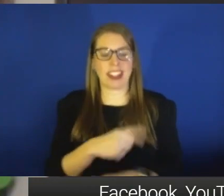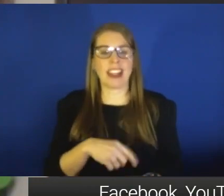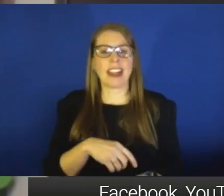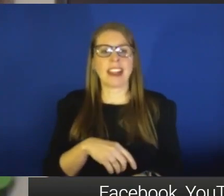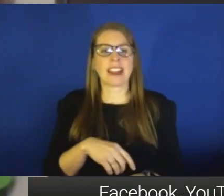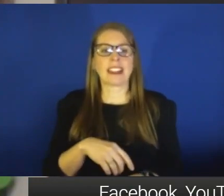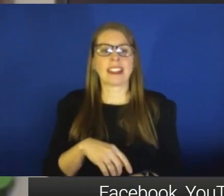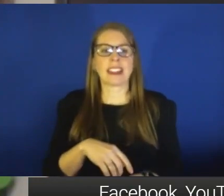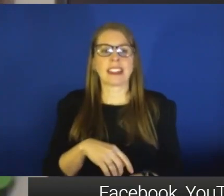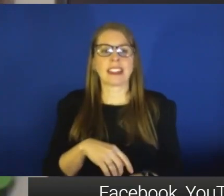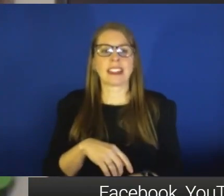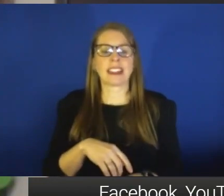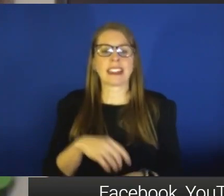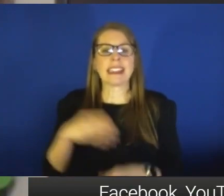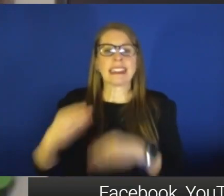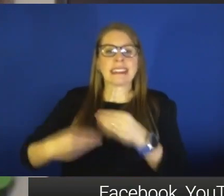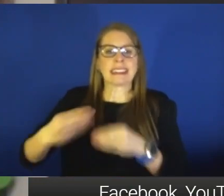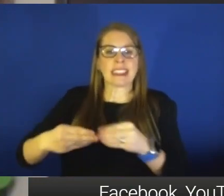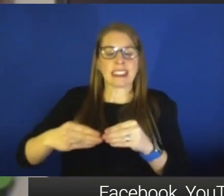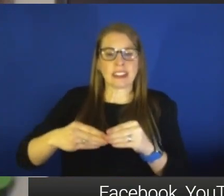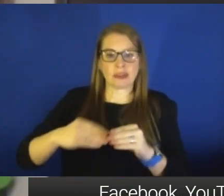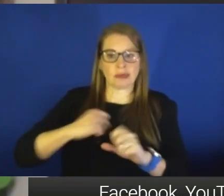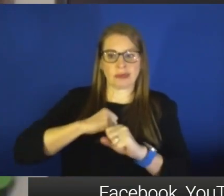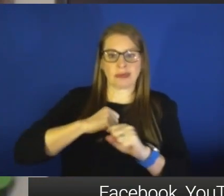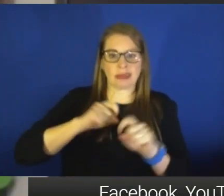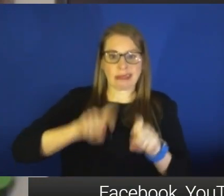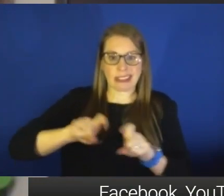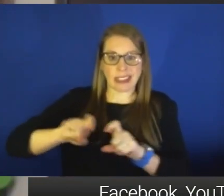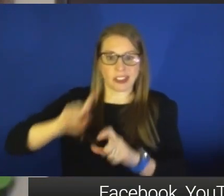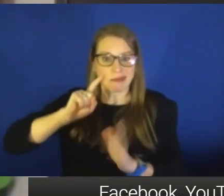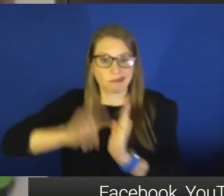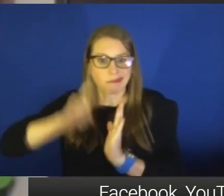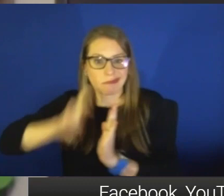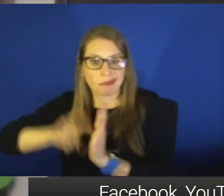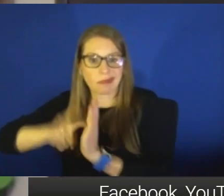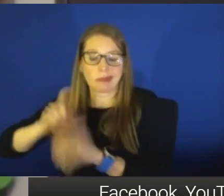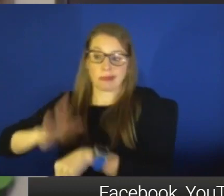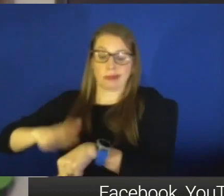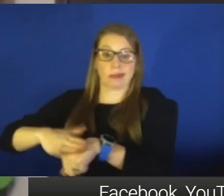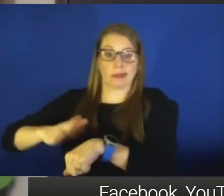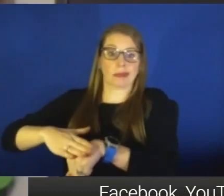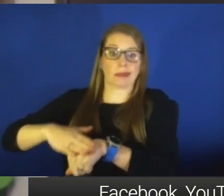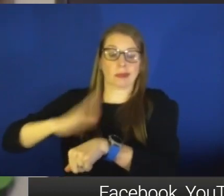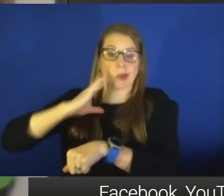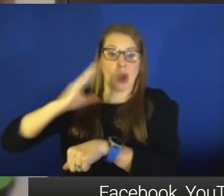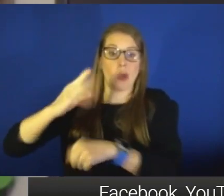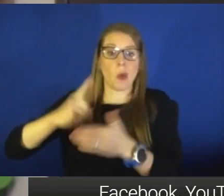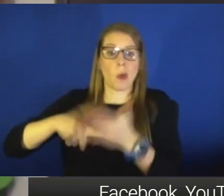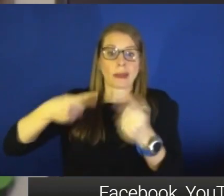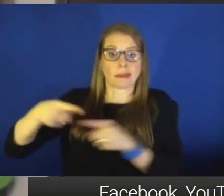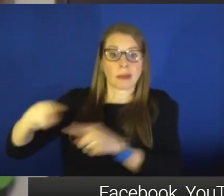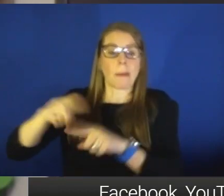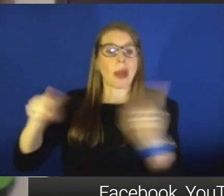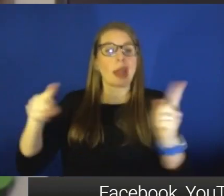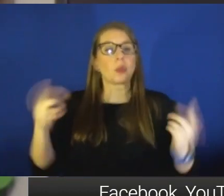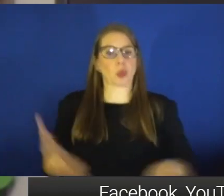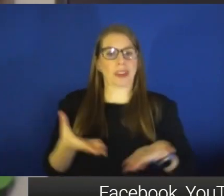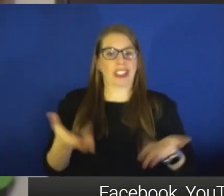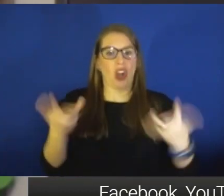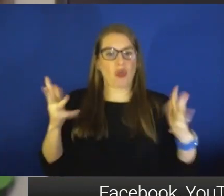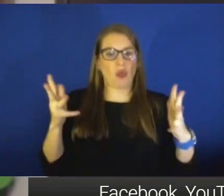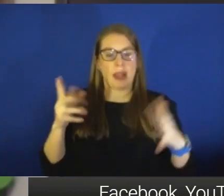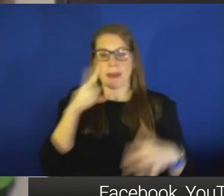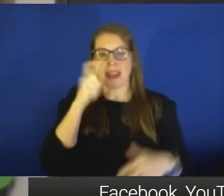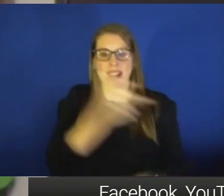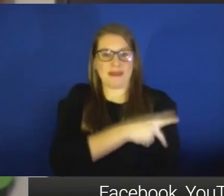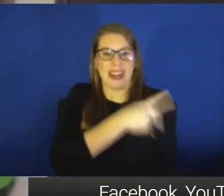been really phenomenal in giving us a heads up on really not what's coming, but what's here already, because patient